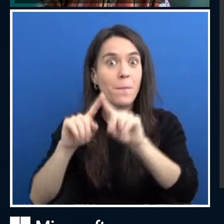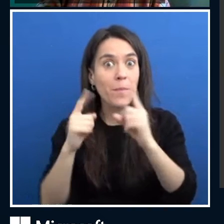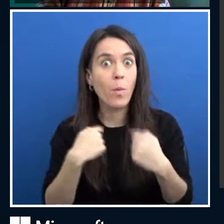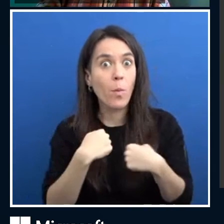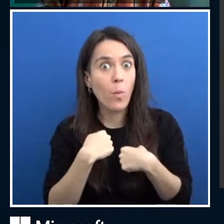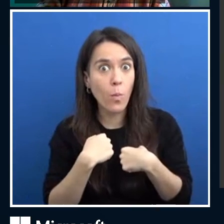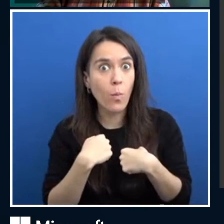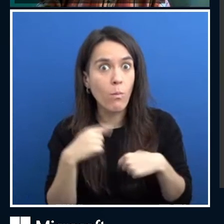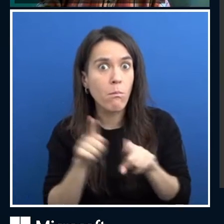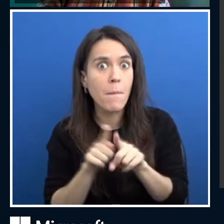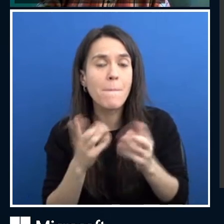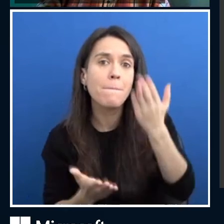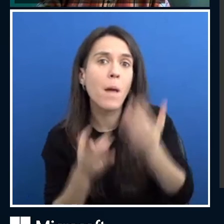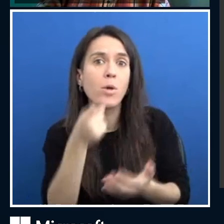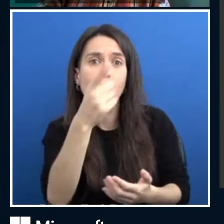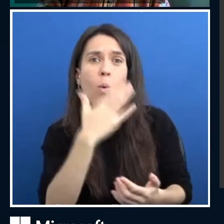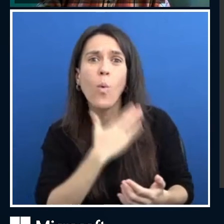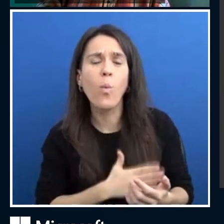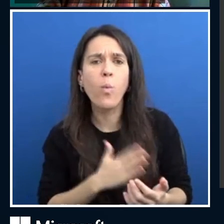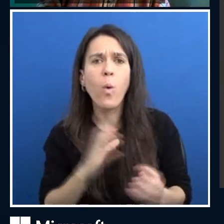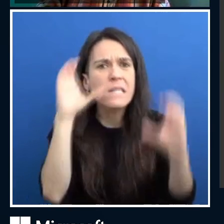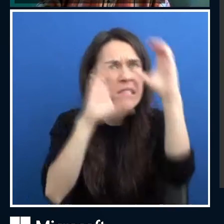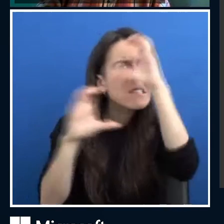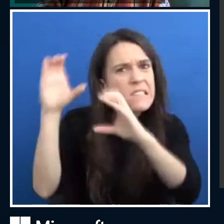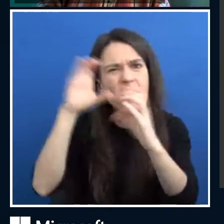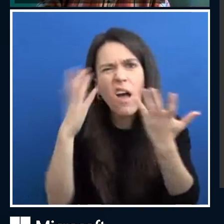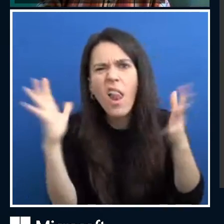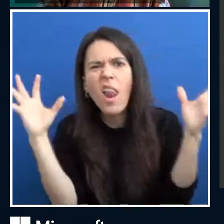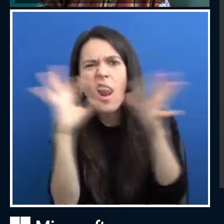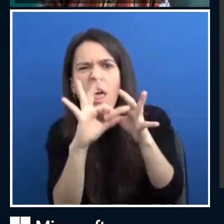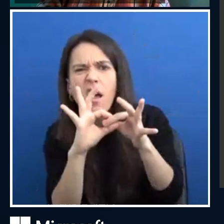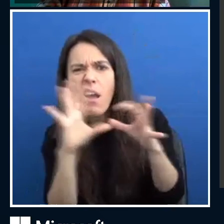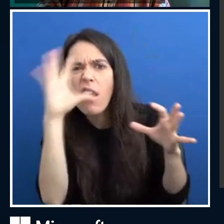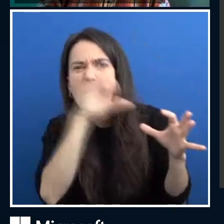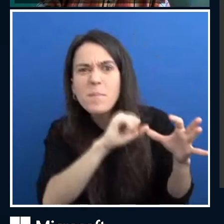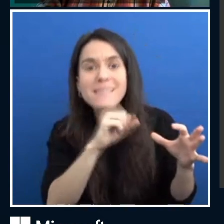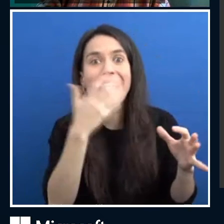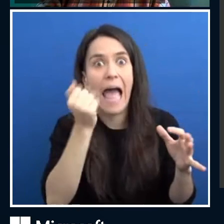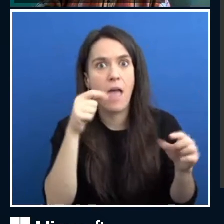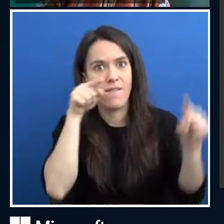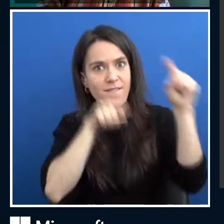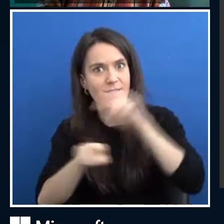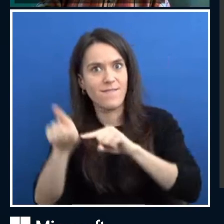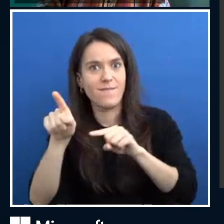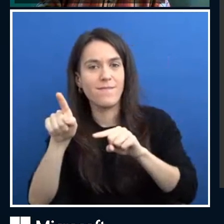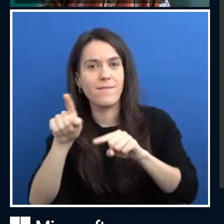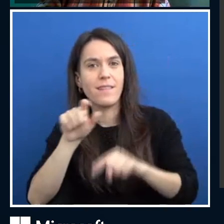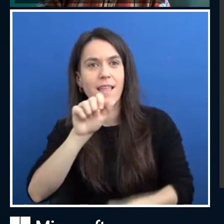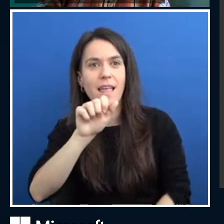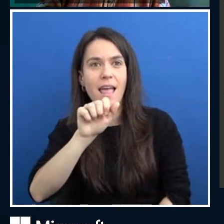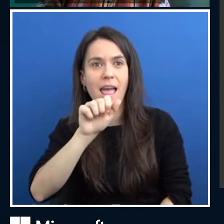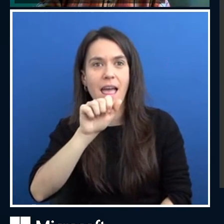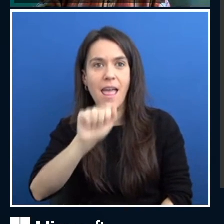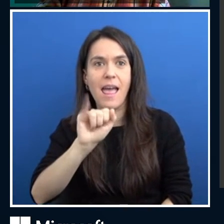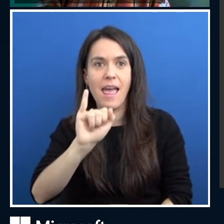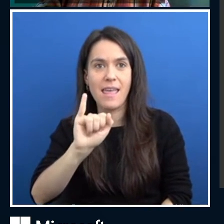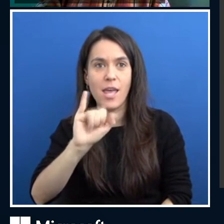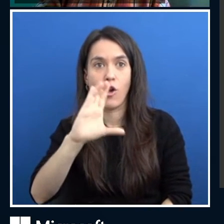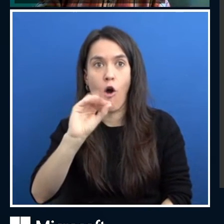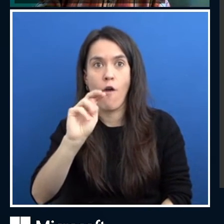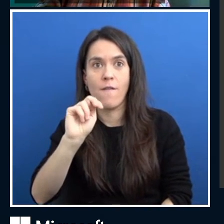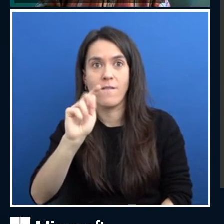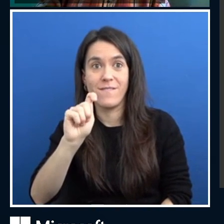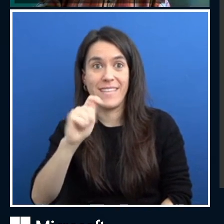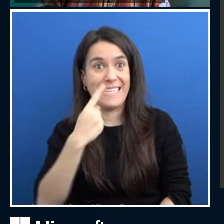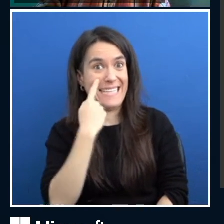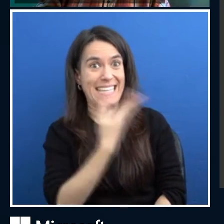any links at all that we mentioned, they are available on the resources page. So go to aiconf.education.resources and don't